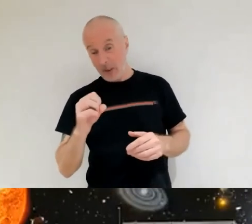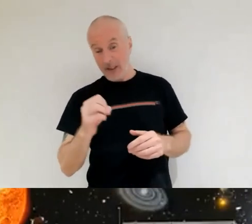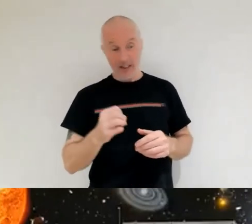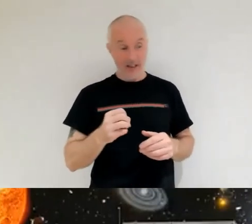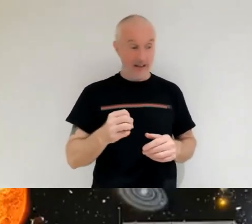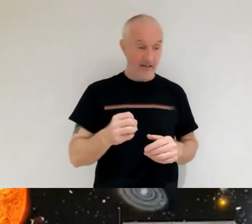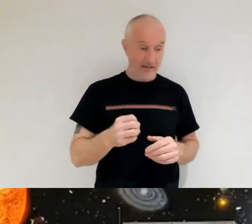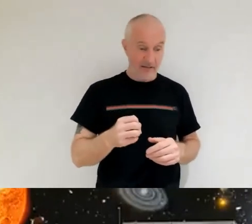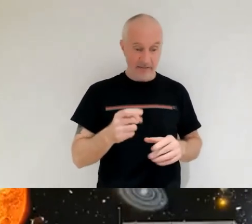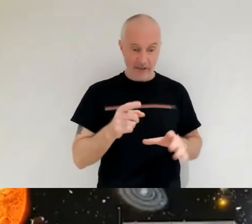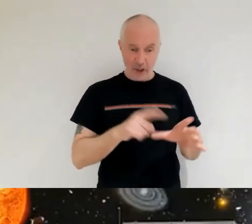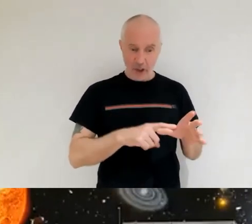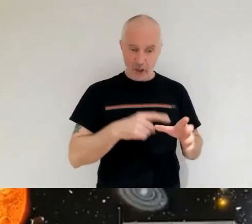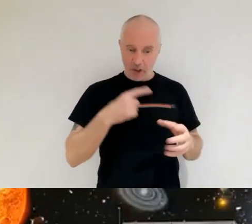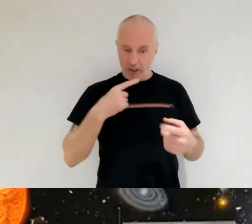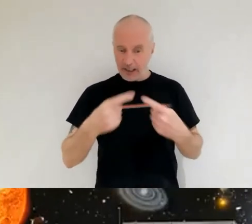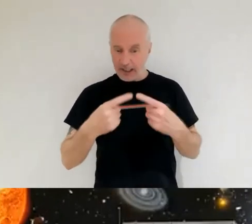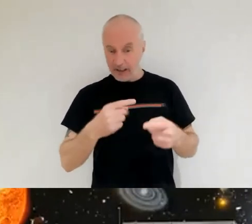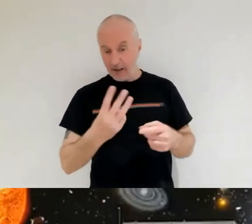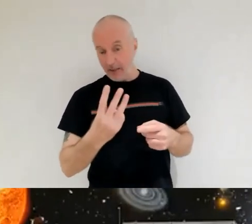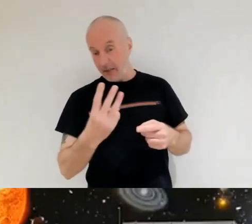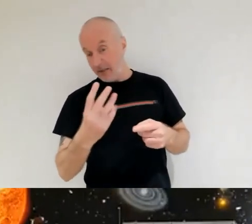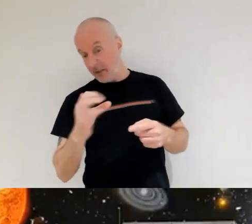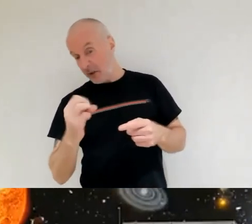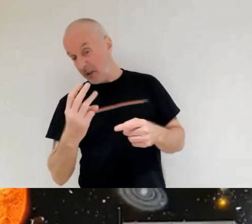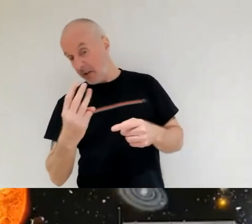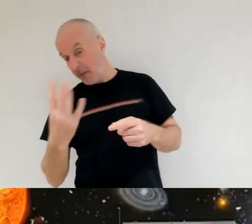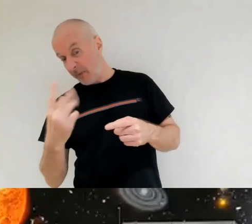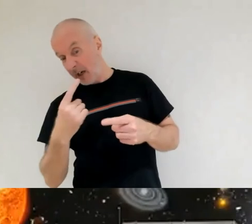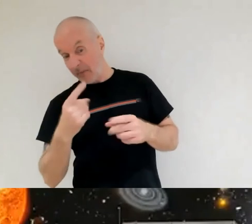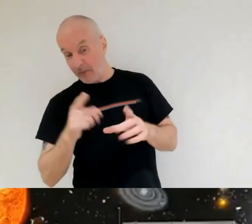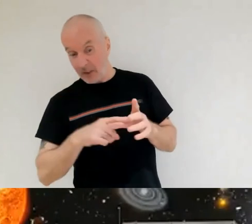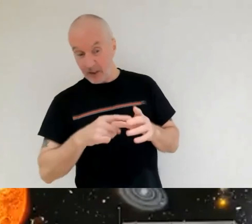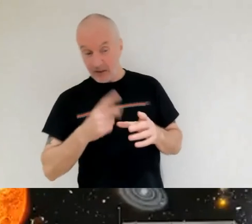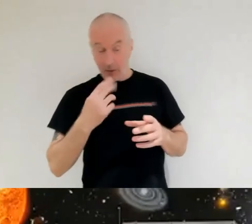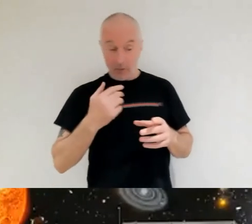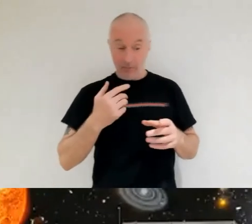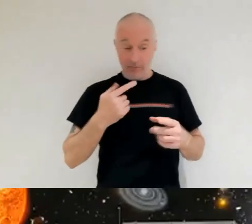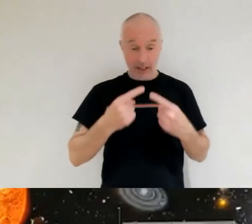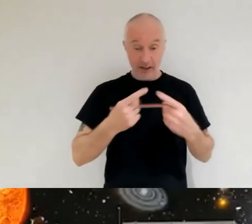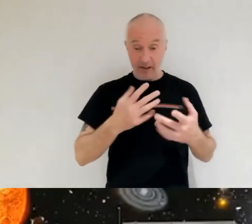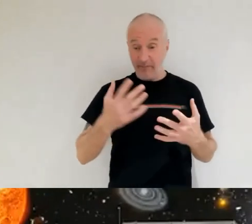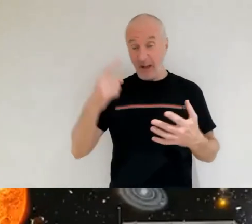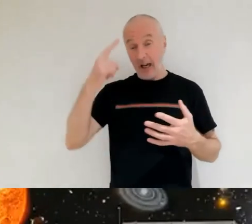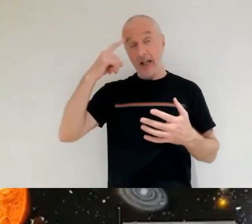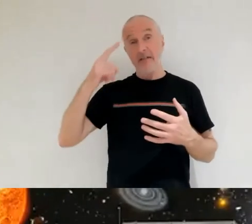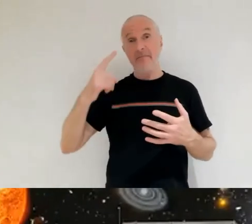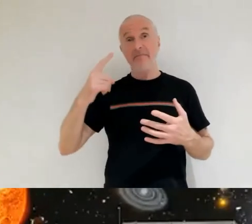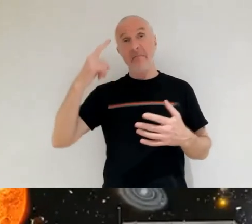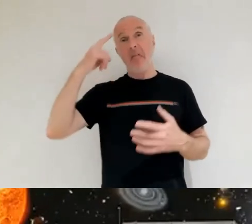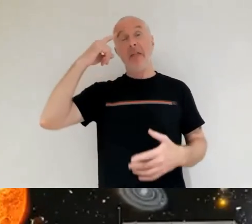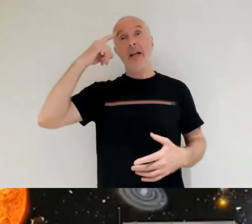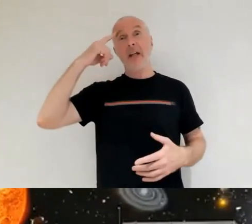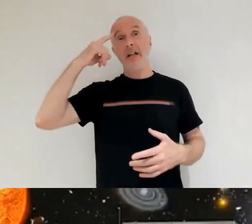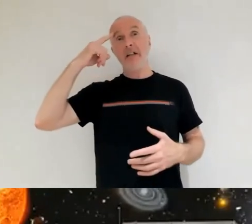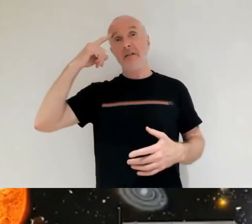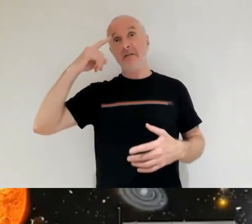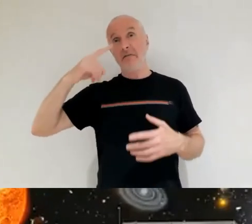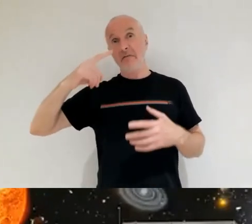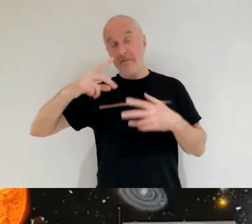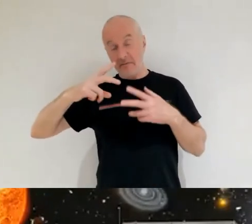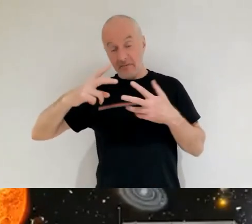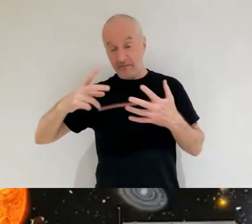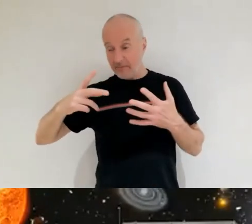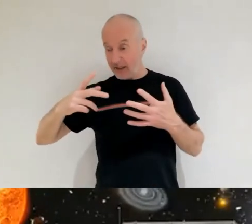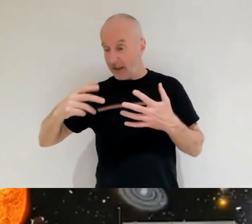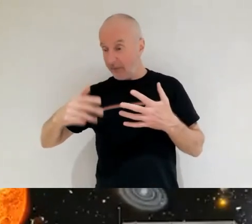used i suspect if this mission goes for the full 20 years i suspect that we will be analyzing and using data